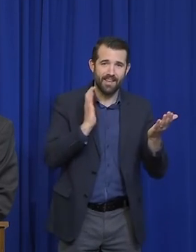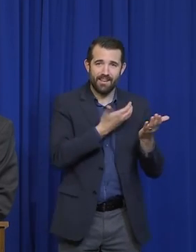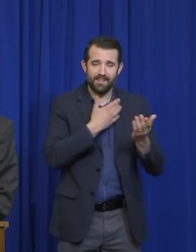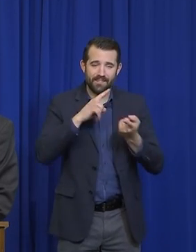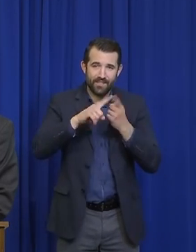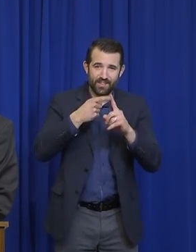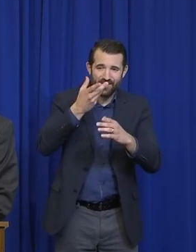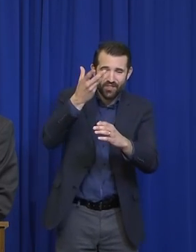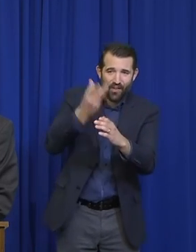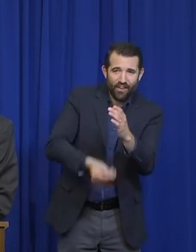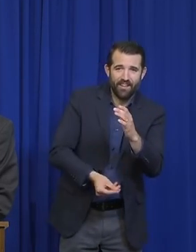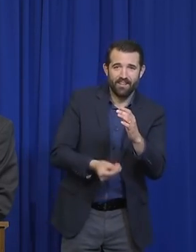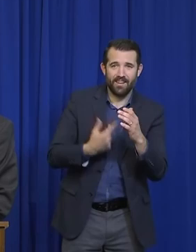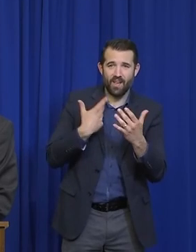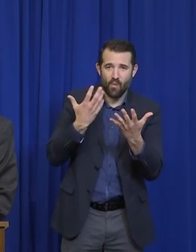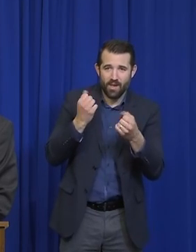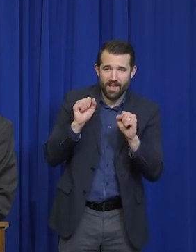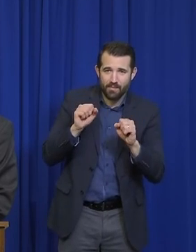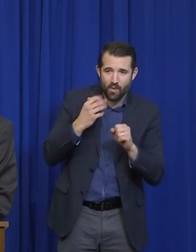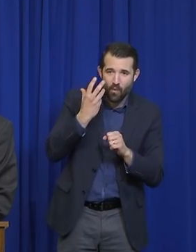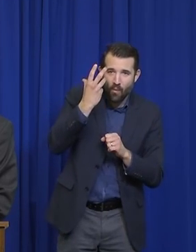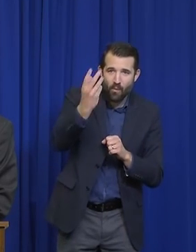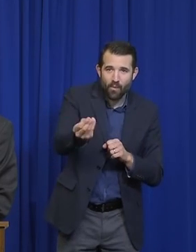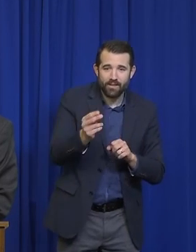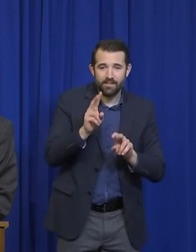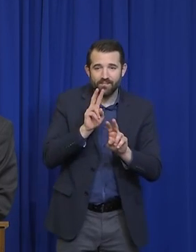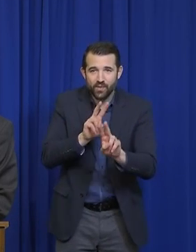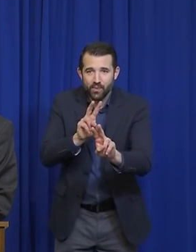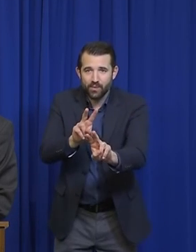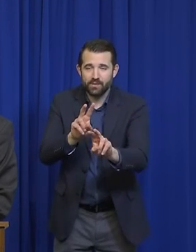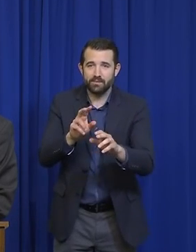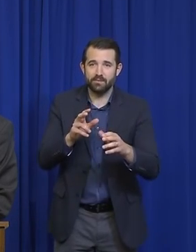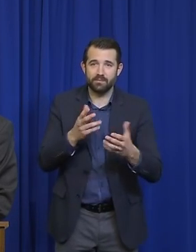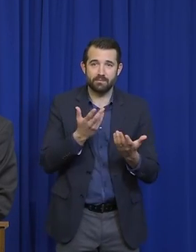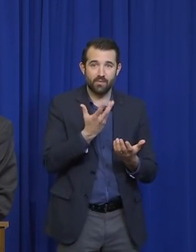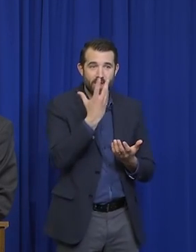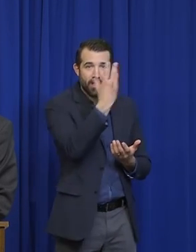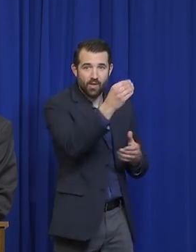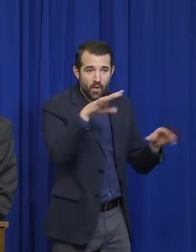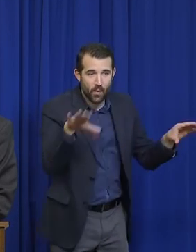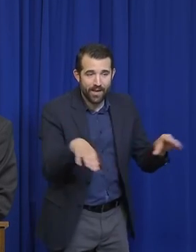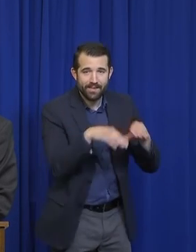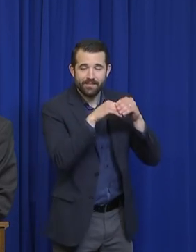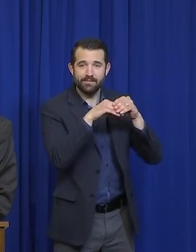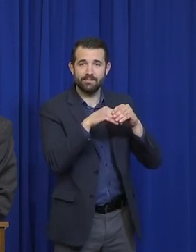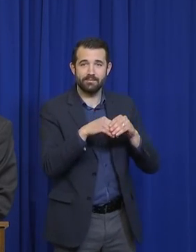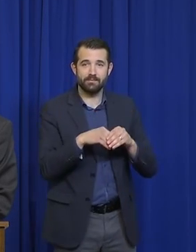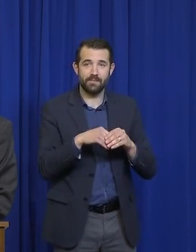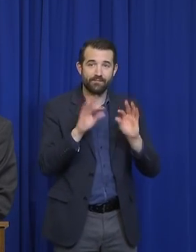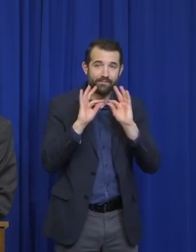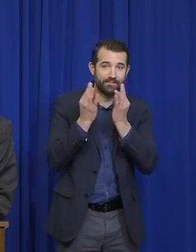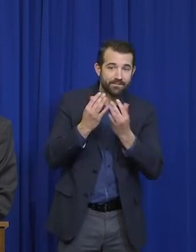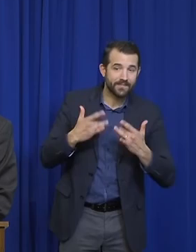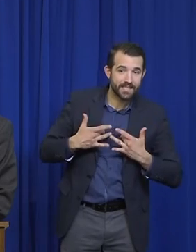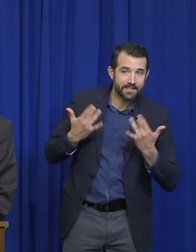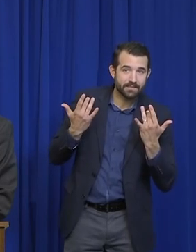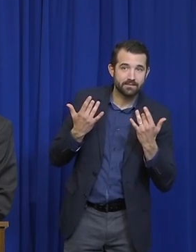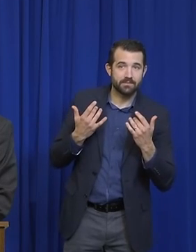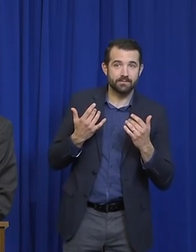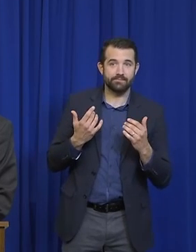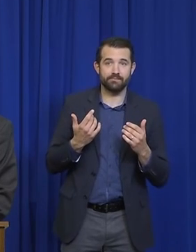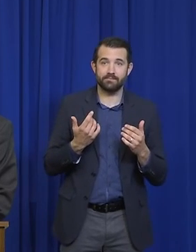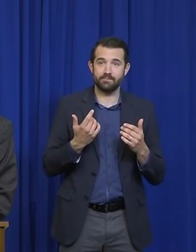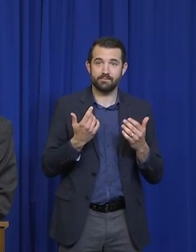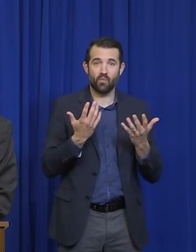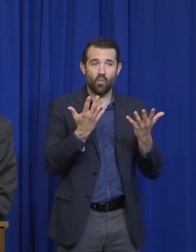families and friends who've lost people. We all want to go to weddings and other events and cocktail parties and shake hands